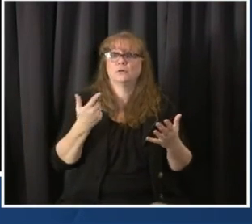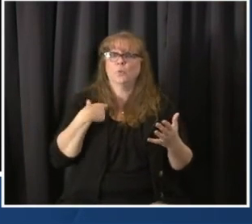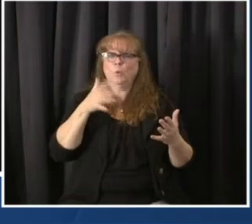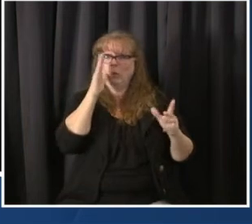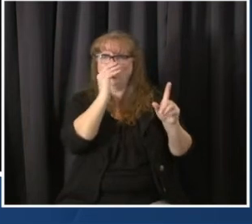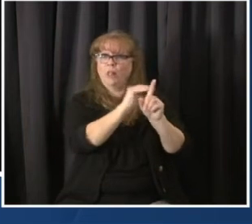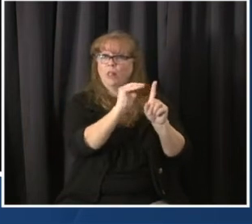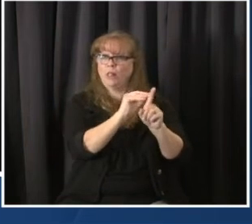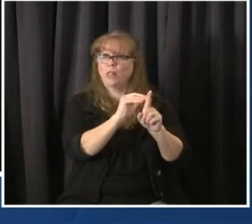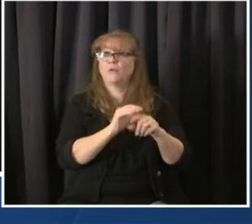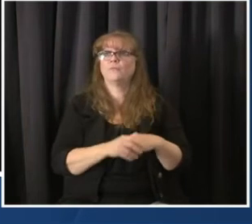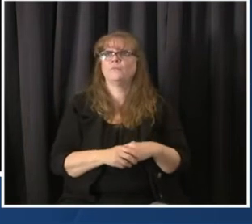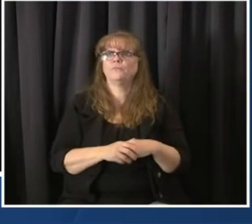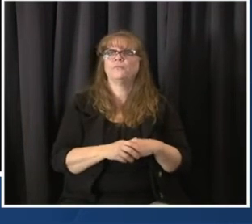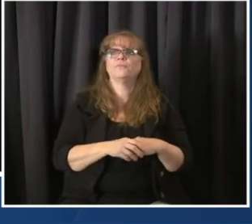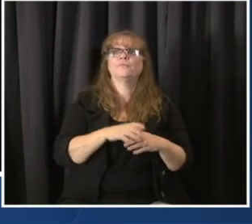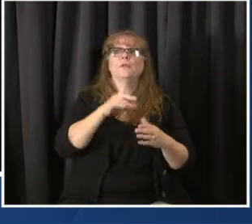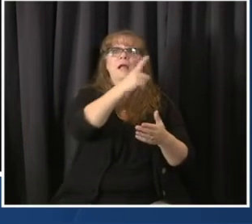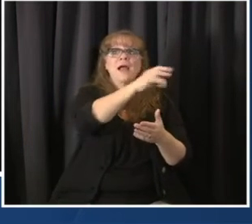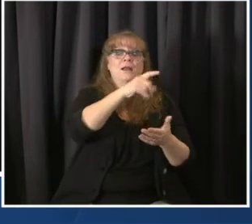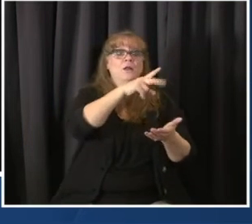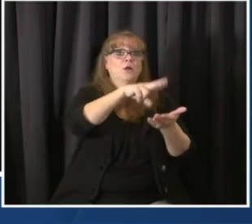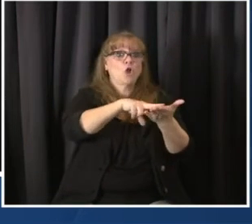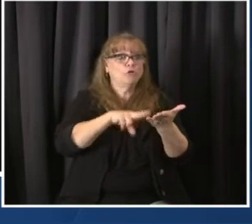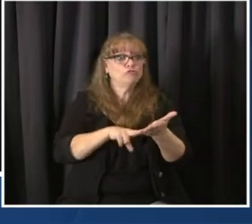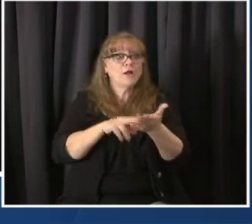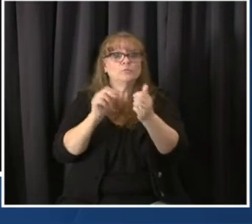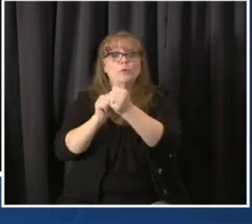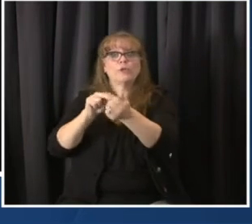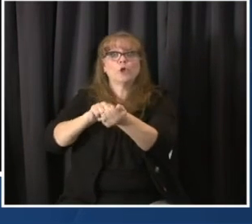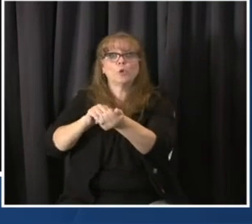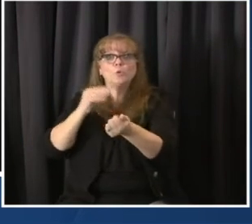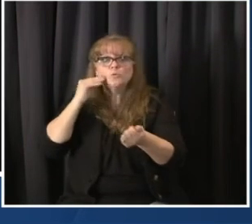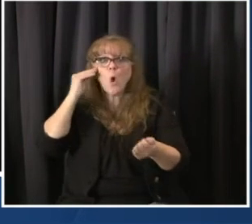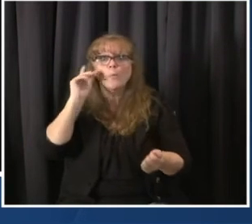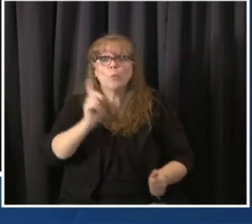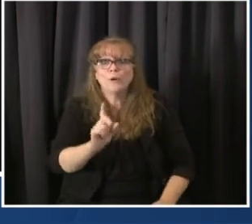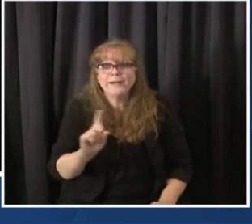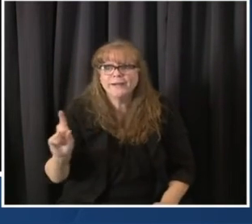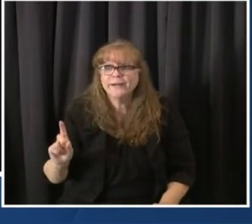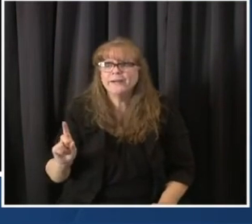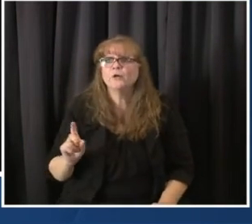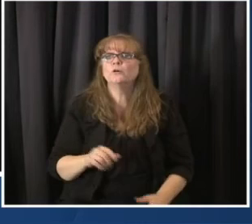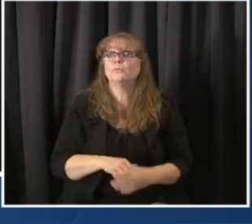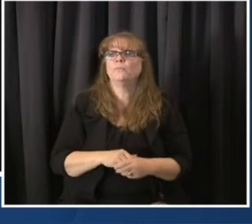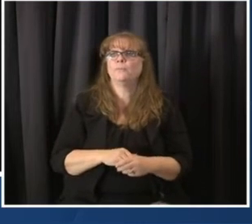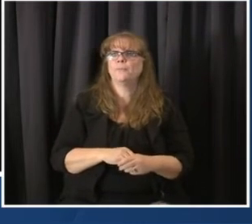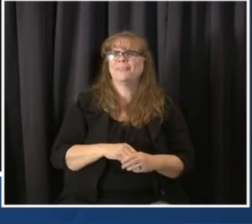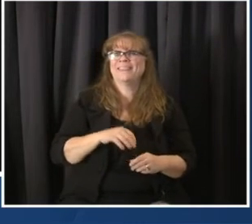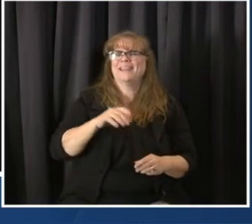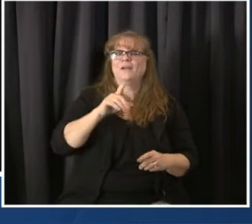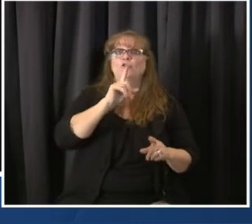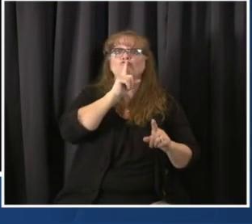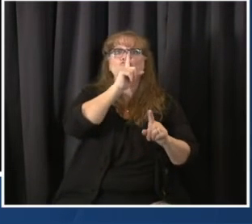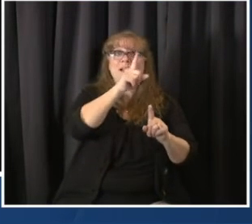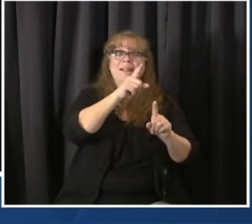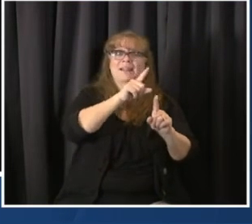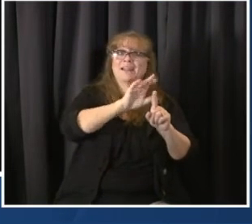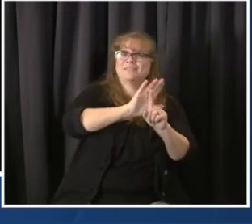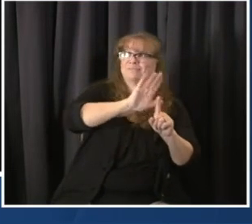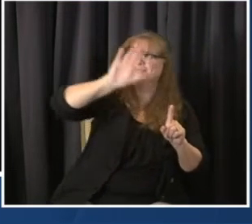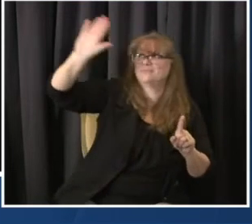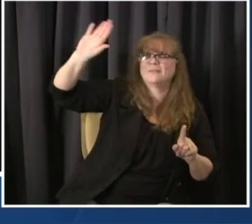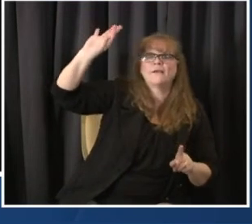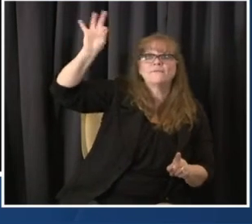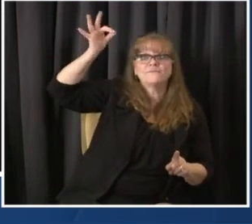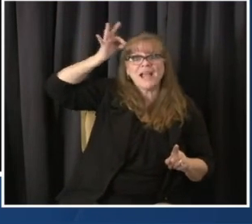are the only piece of this that's outside of state management. It's a federal contract being administered by the federal government doesn't mean that we're not on